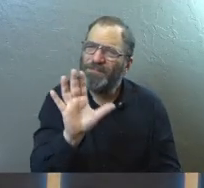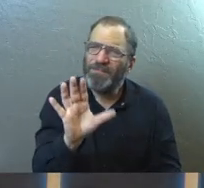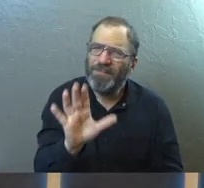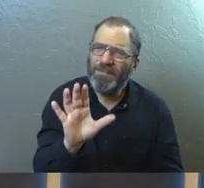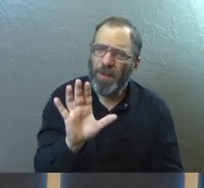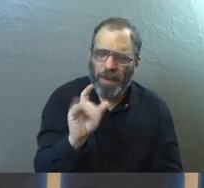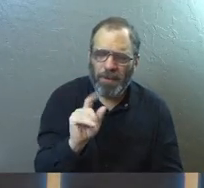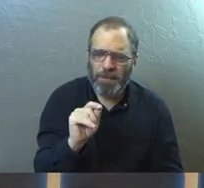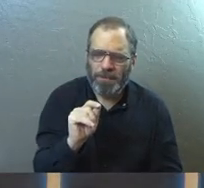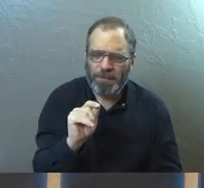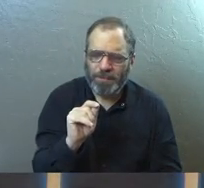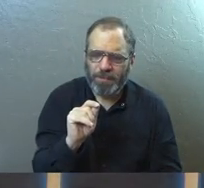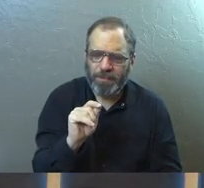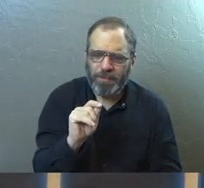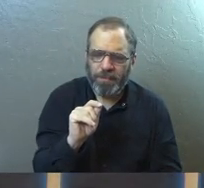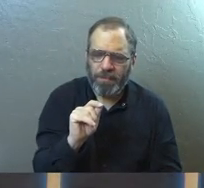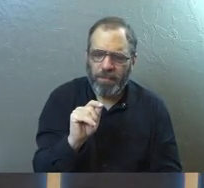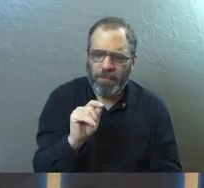real quick before we move on.